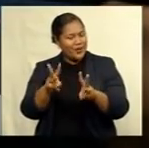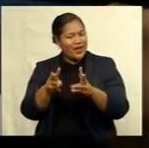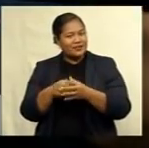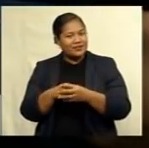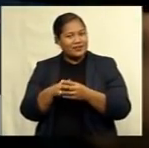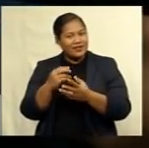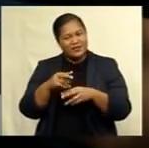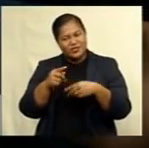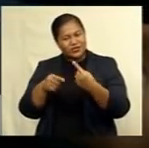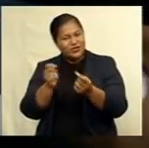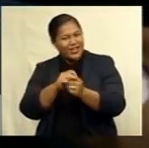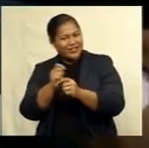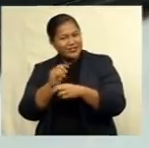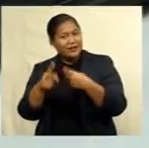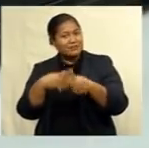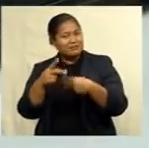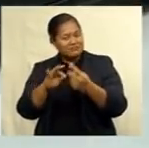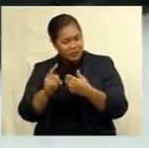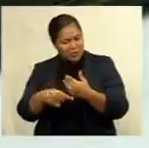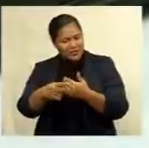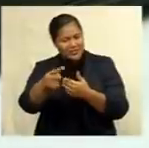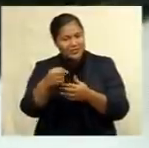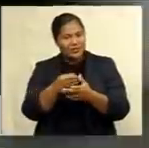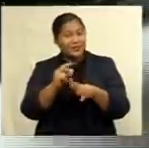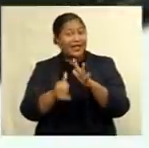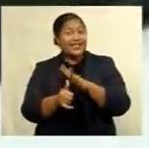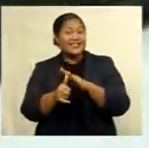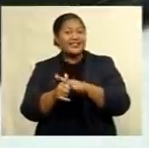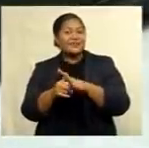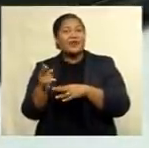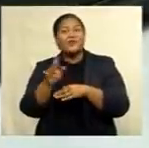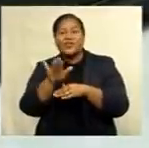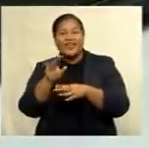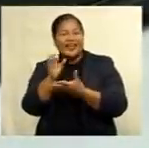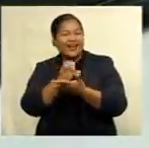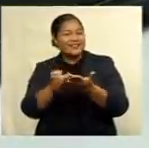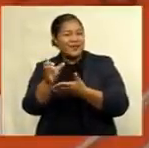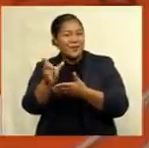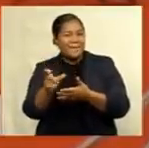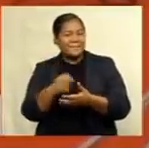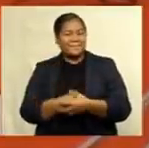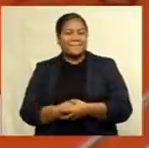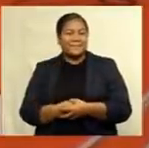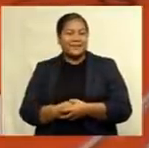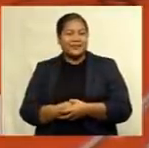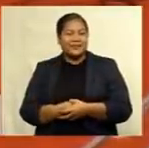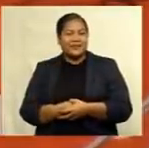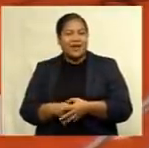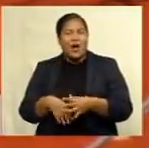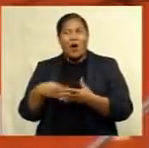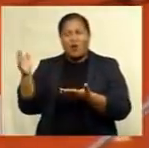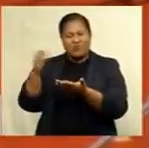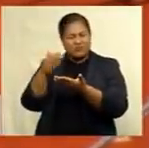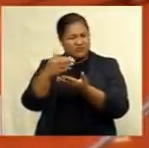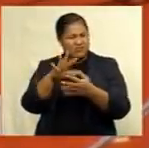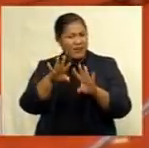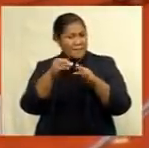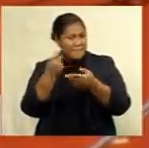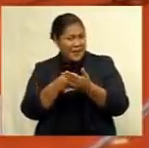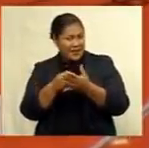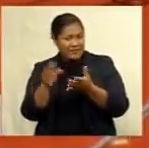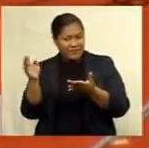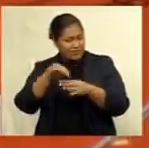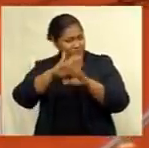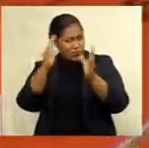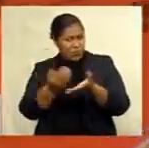processes to continue to remain relevant and accessible to their customers. Inward remittances from around the world directly into M